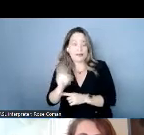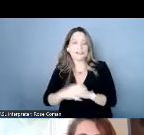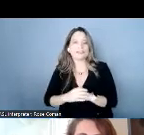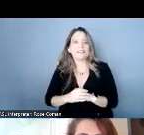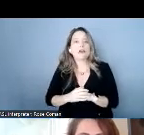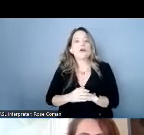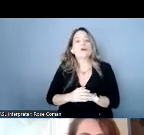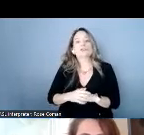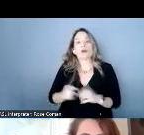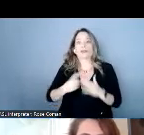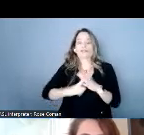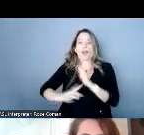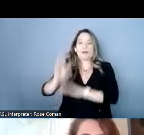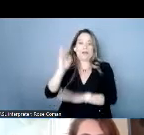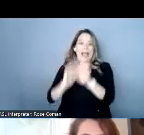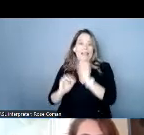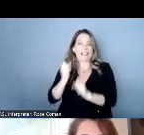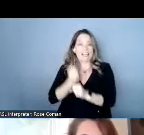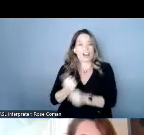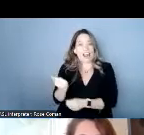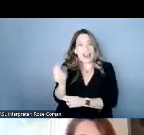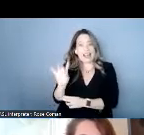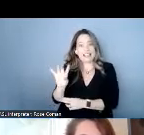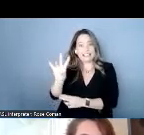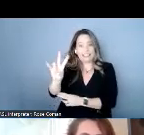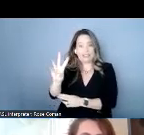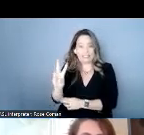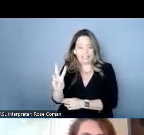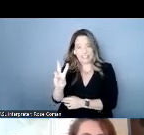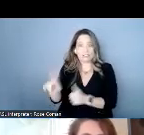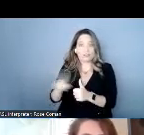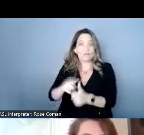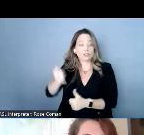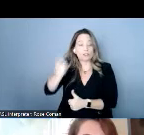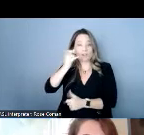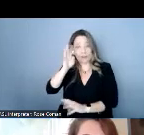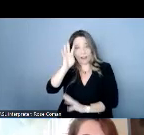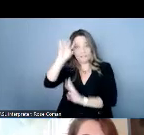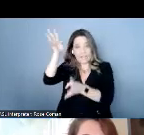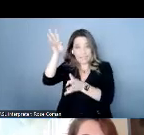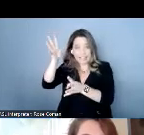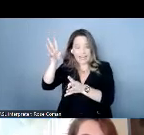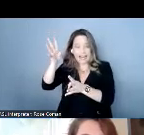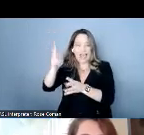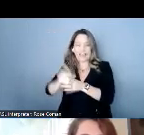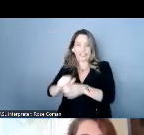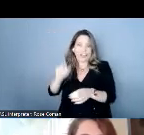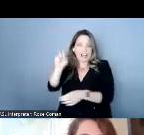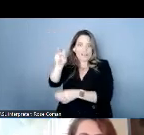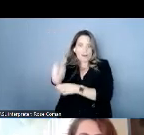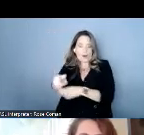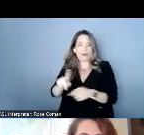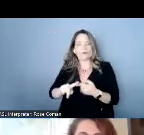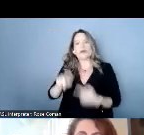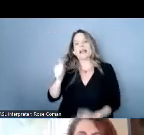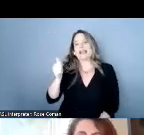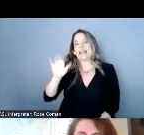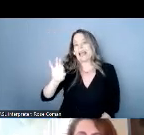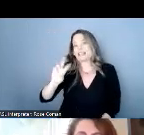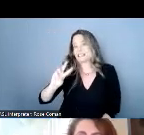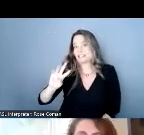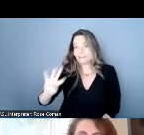1876 when the first telephone was invented and then we fast forward all the way to 1964